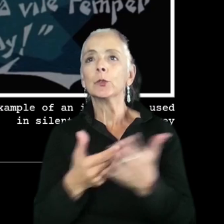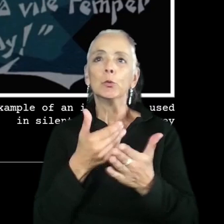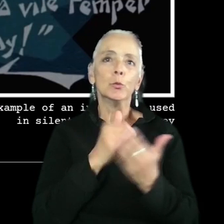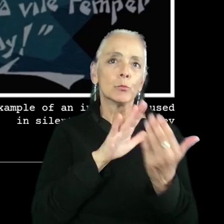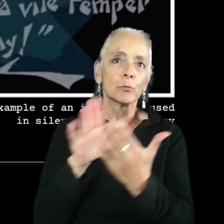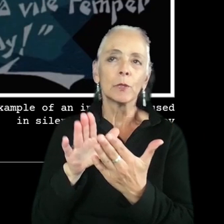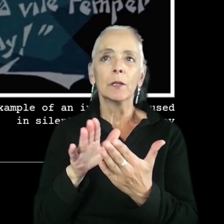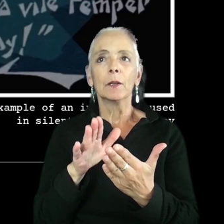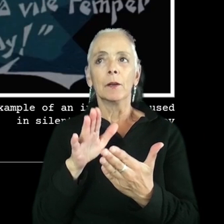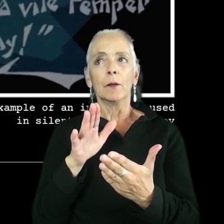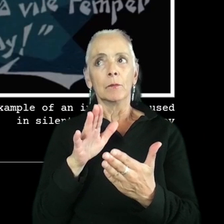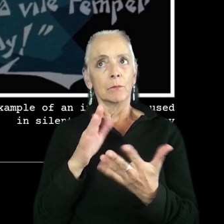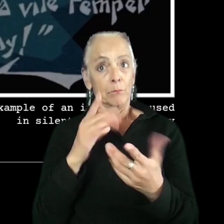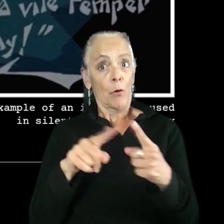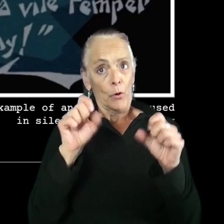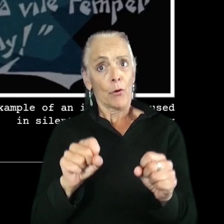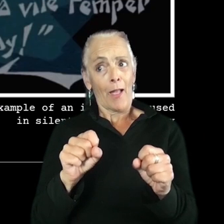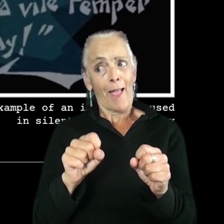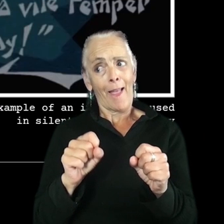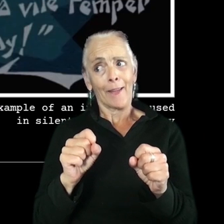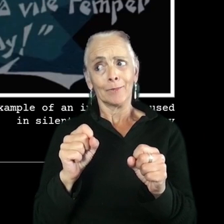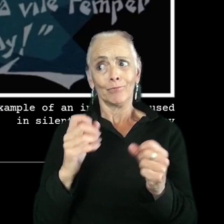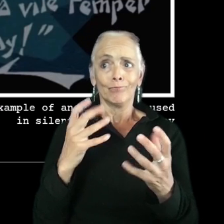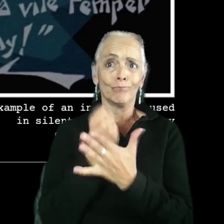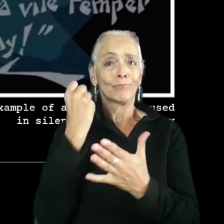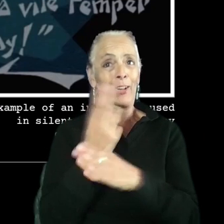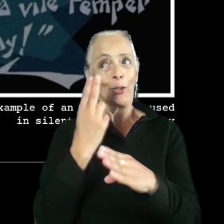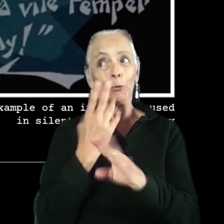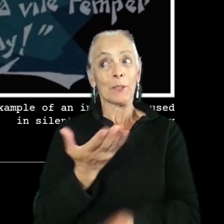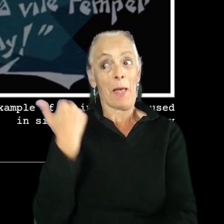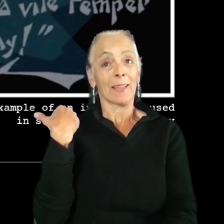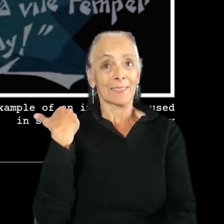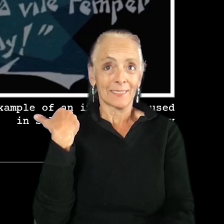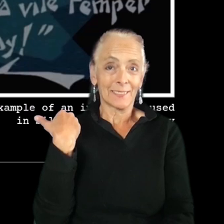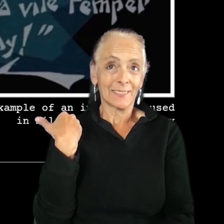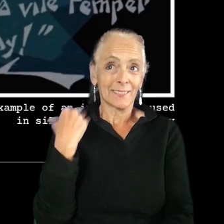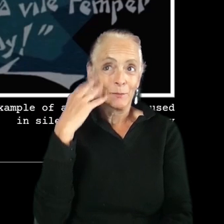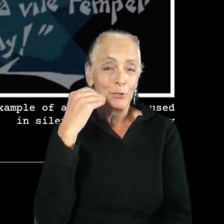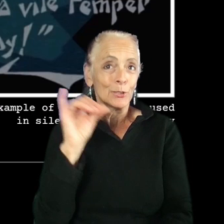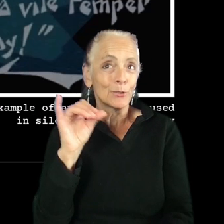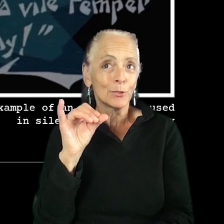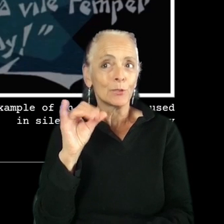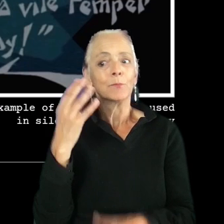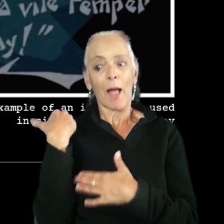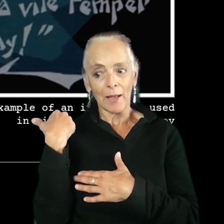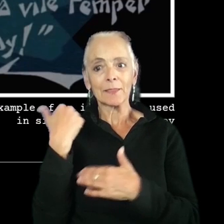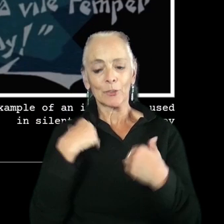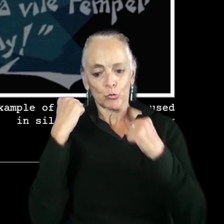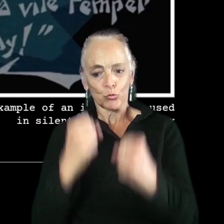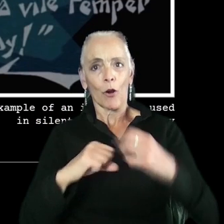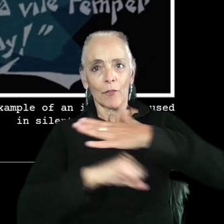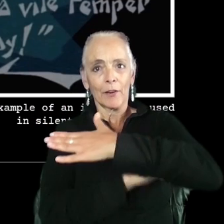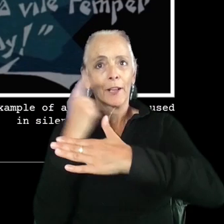explore what the past has done for us. And, you know, the past has built very strong foundation when it comes to horror media. definitely